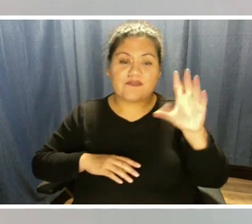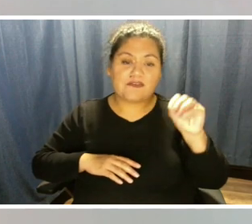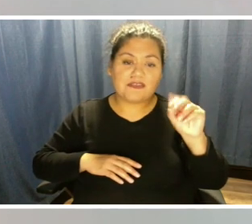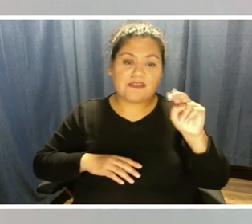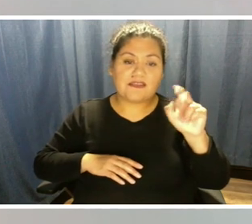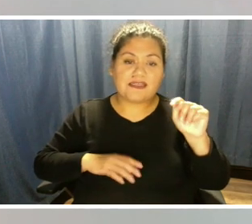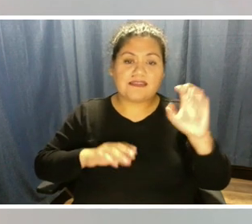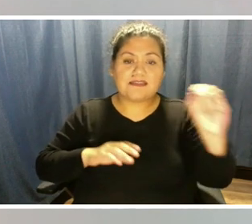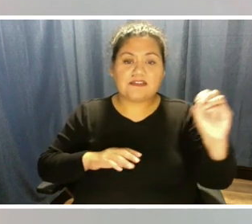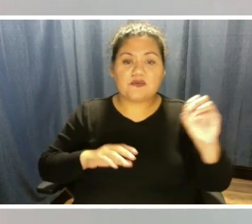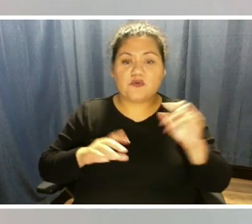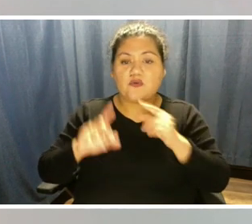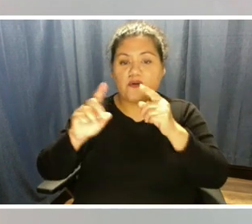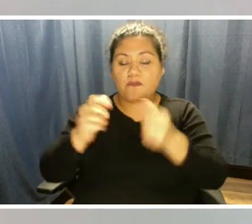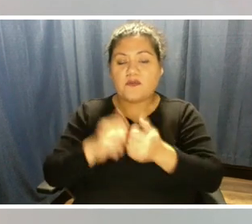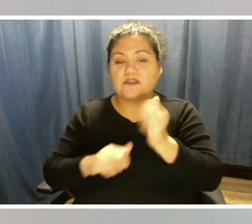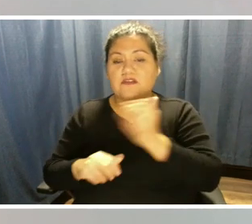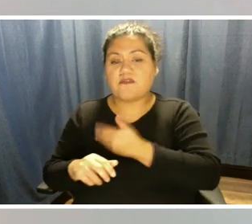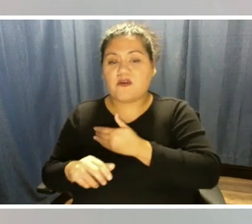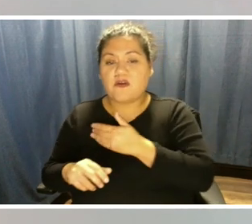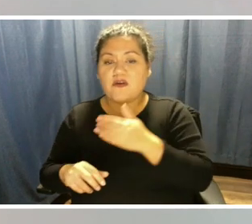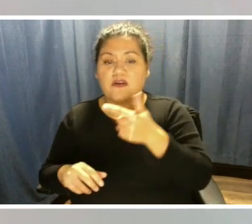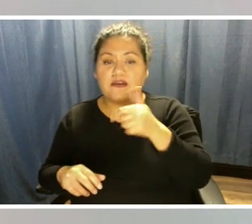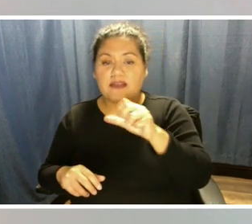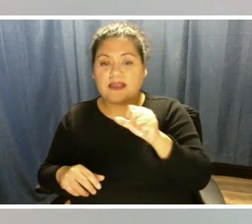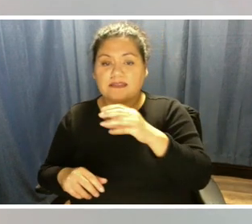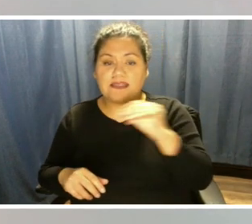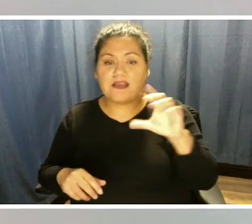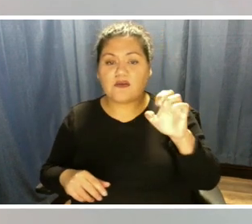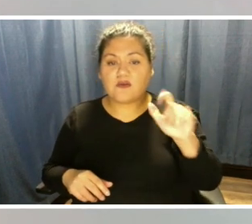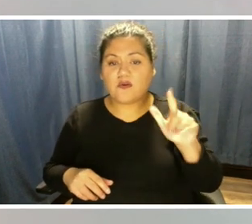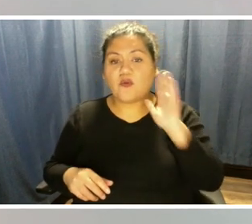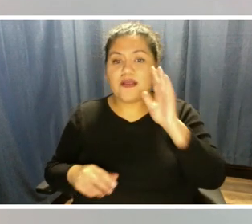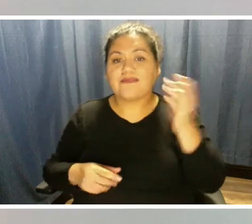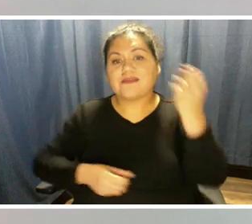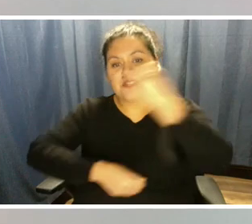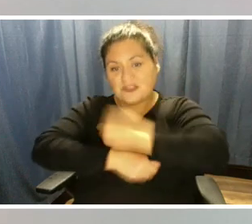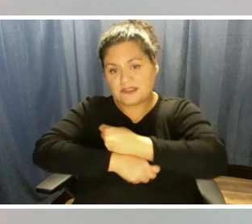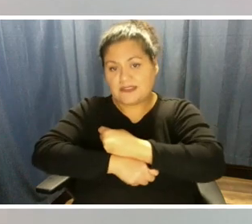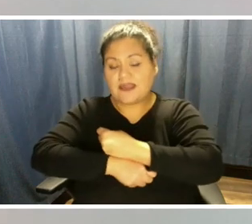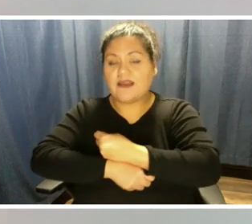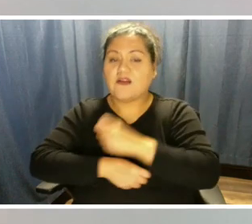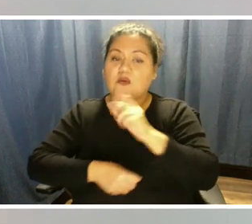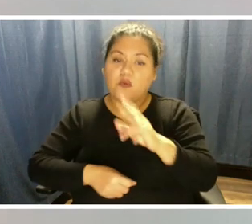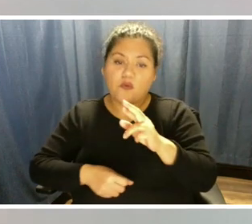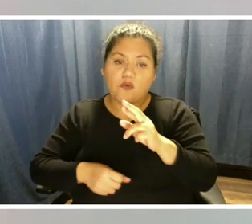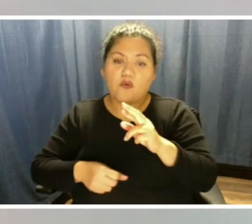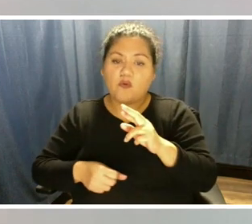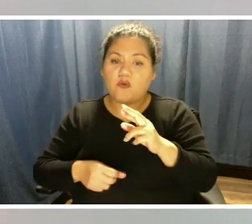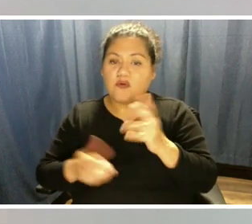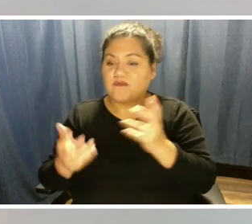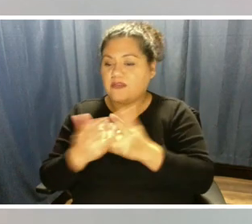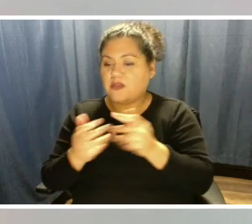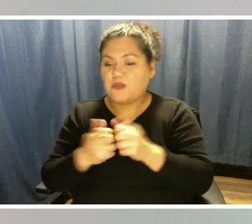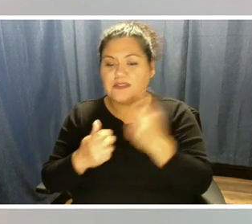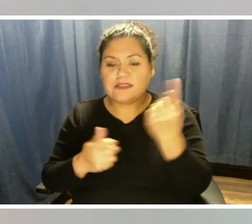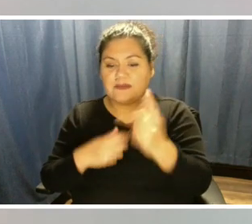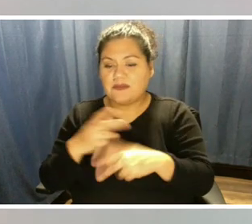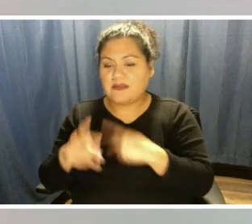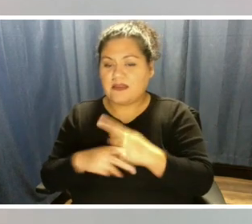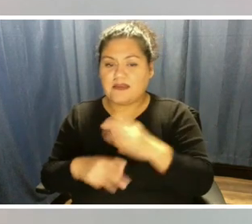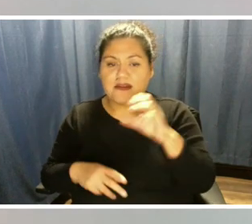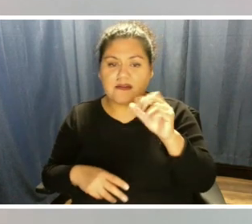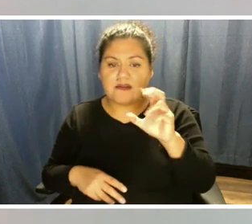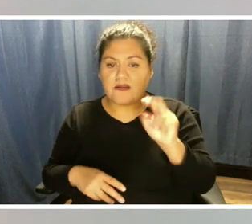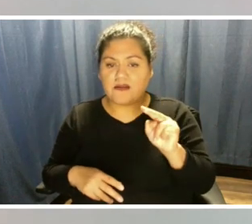units, meaning our gas and coal powered units will need to be shut down or potentially fitted with some type of carbon capture